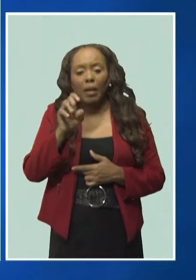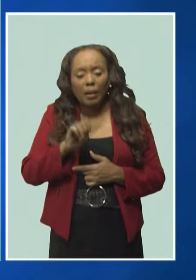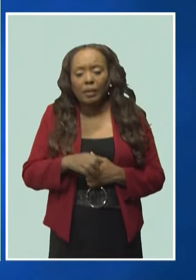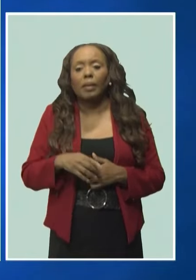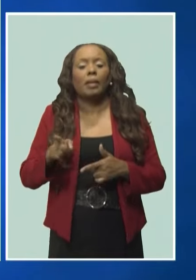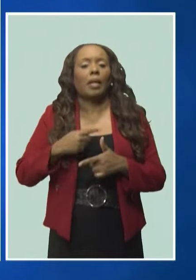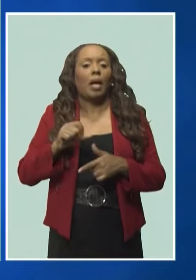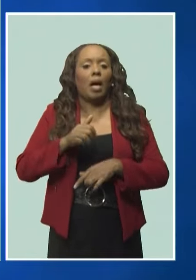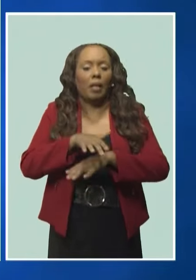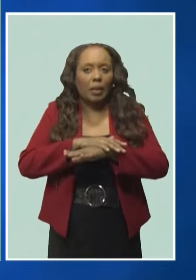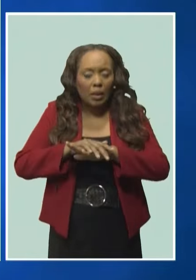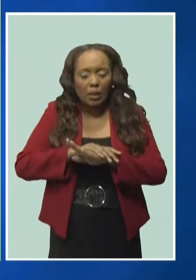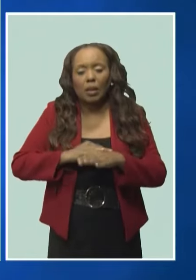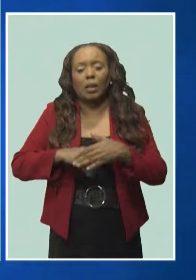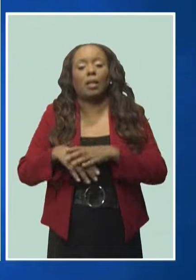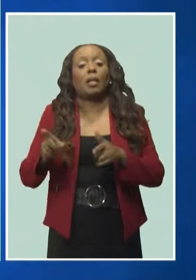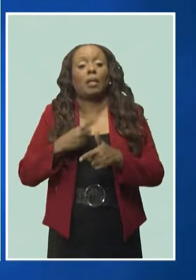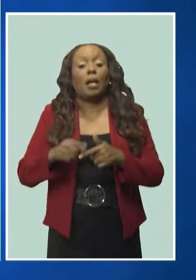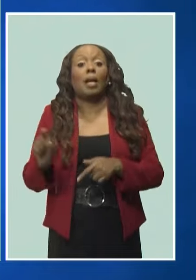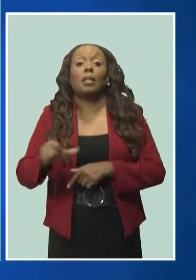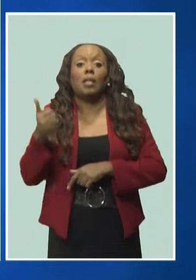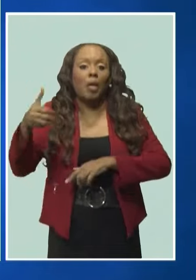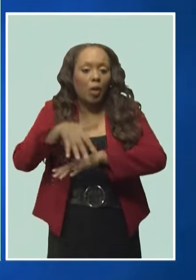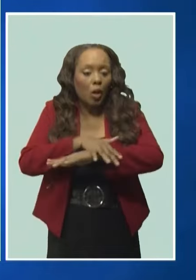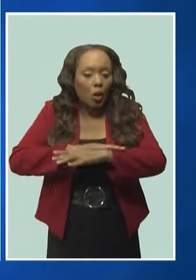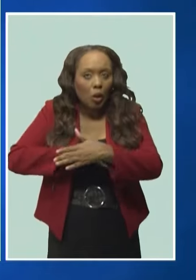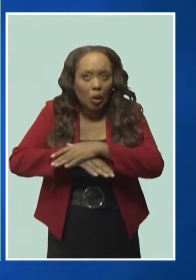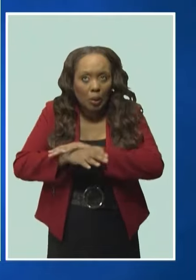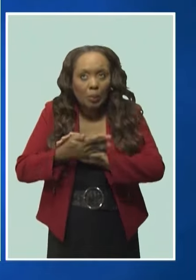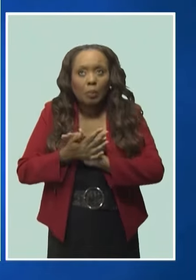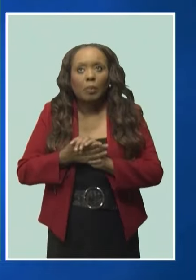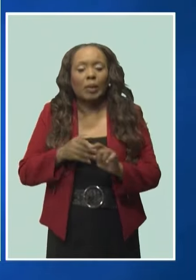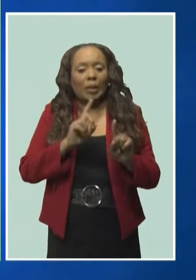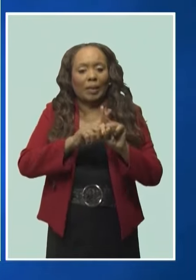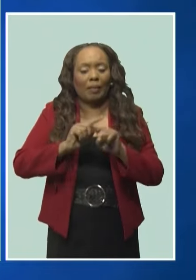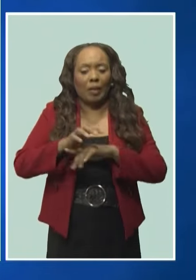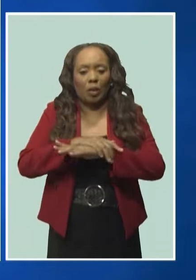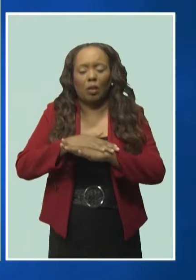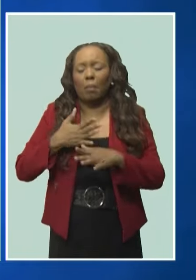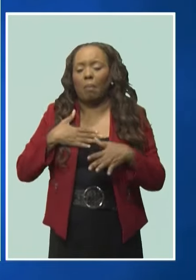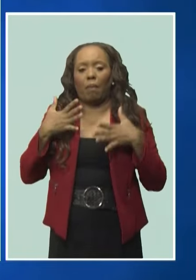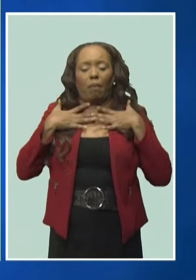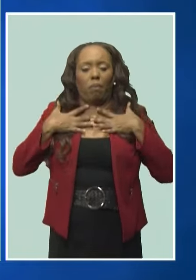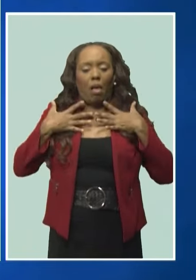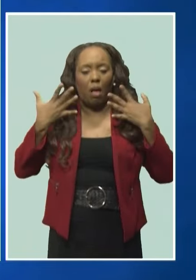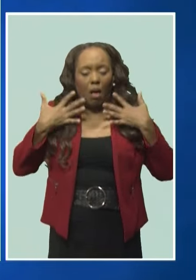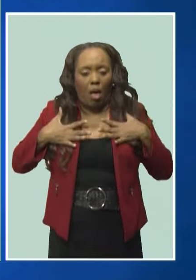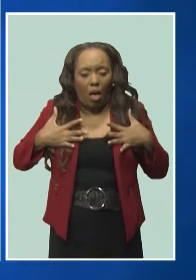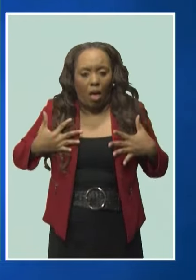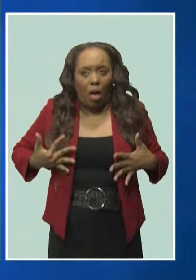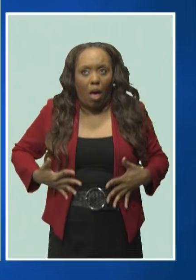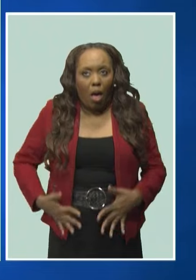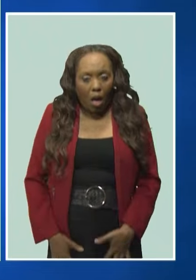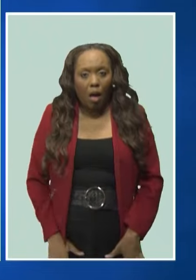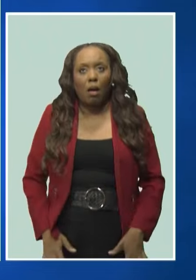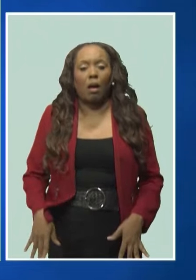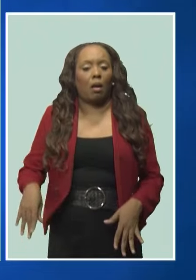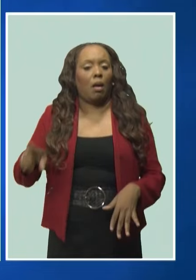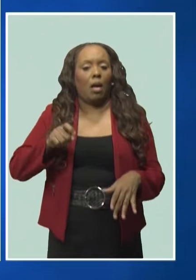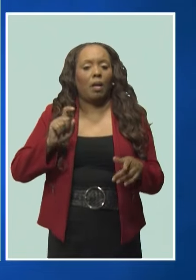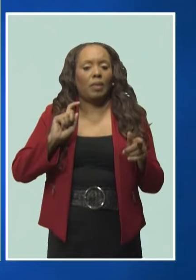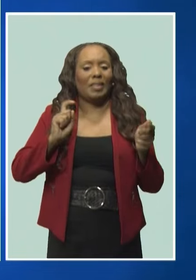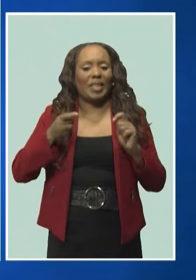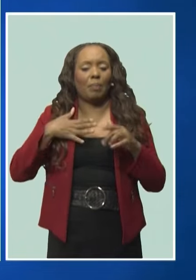And then there's a topical cream for the worst affected areas because I have to put it on my entire body. My shampoo has been changed